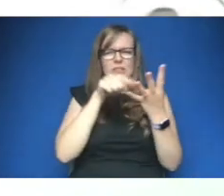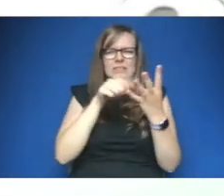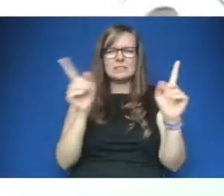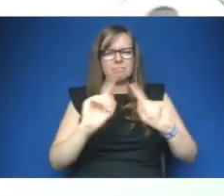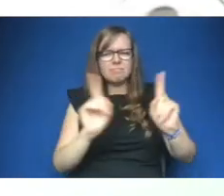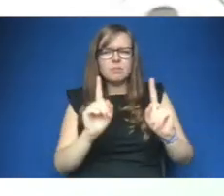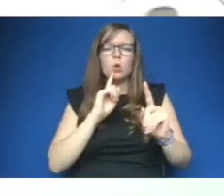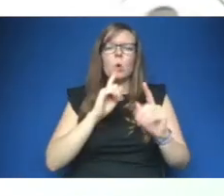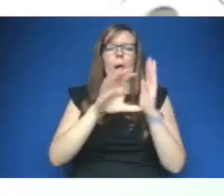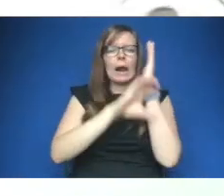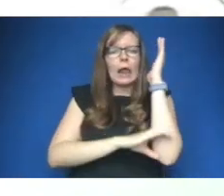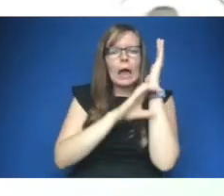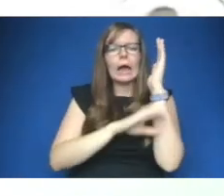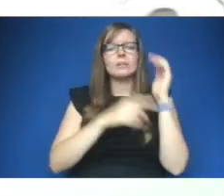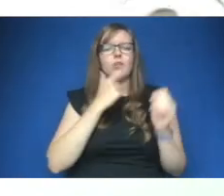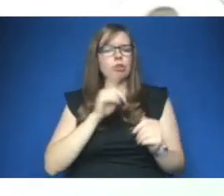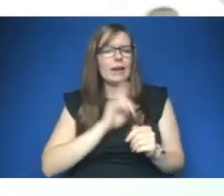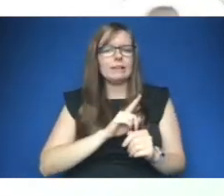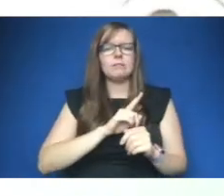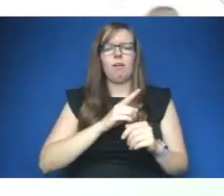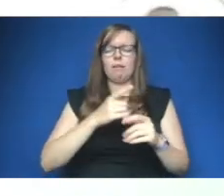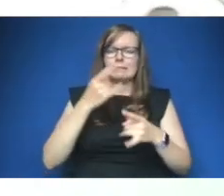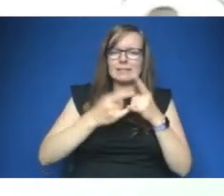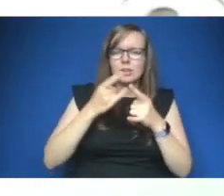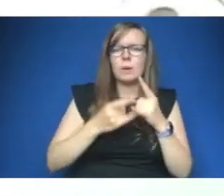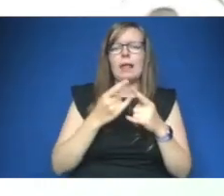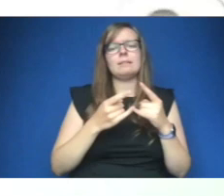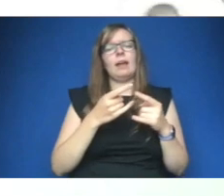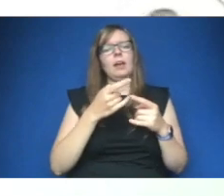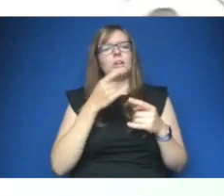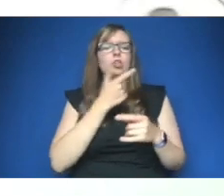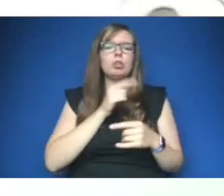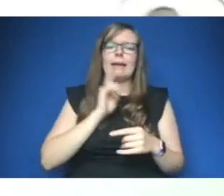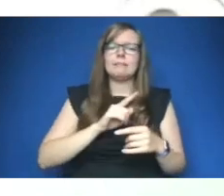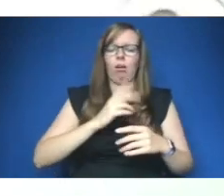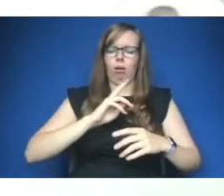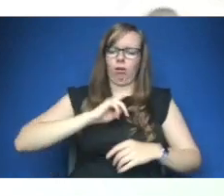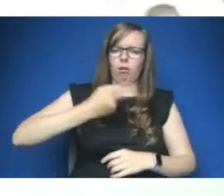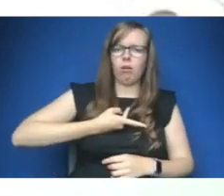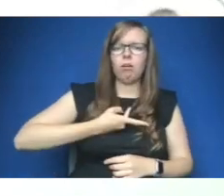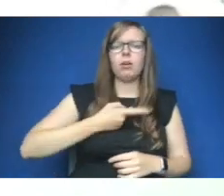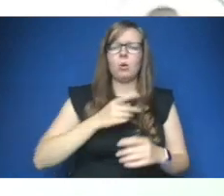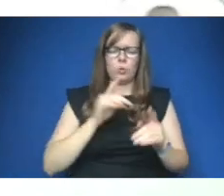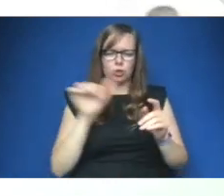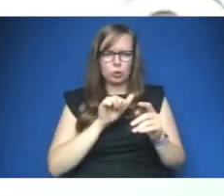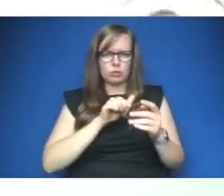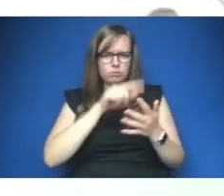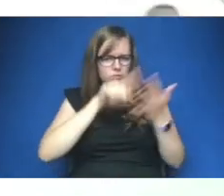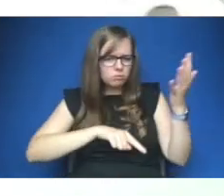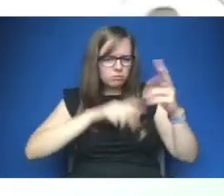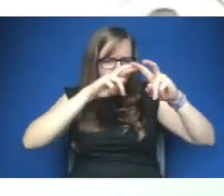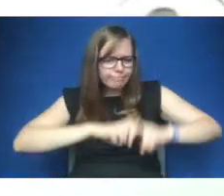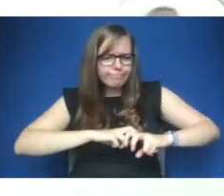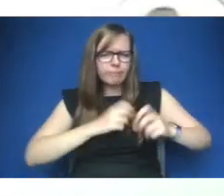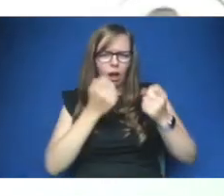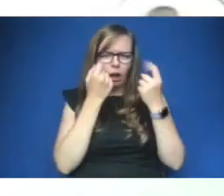sexuality disability gender reassignment we should look at all of these and actually understand what they mean so that when we are looking